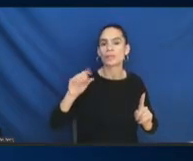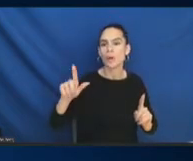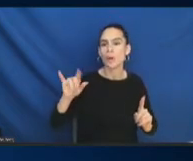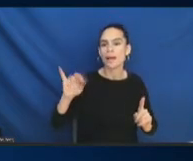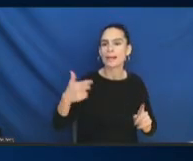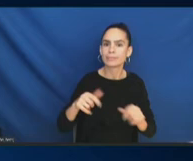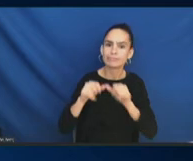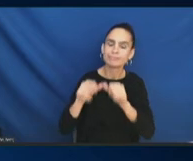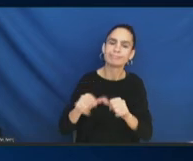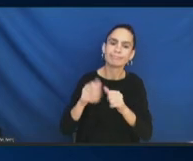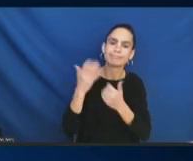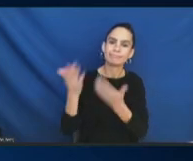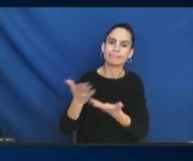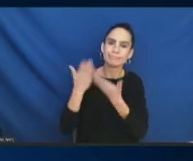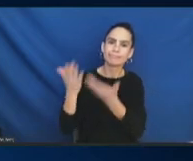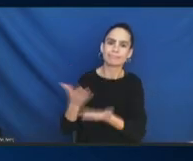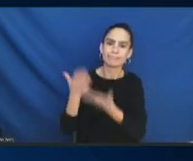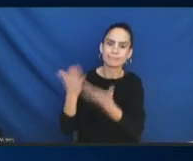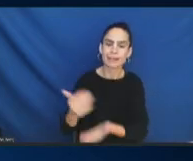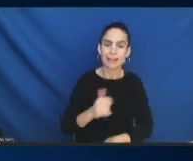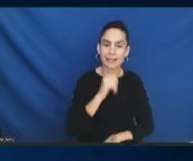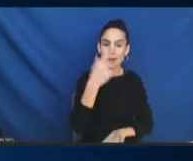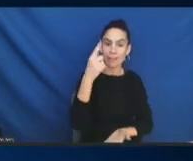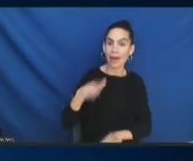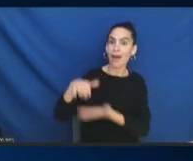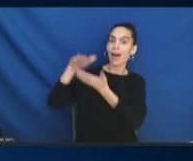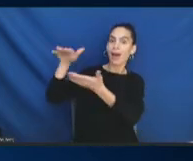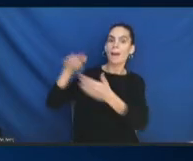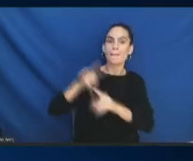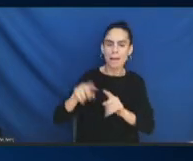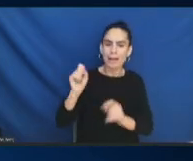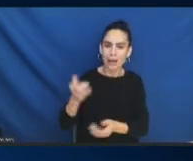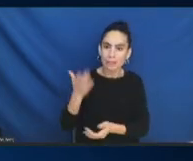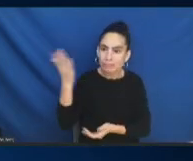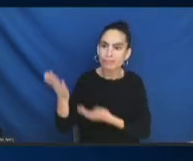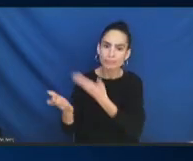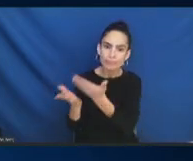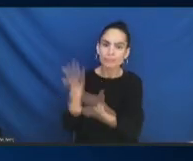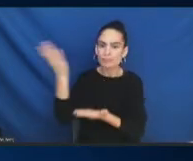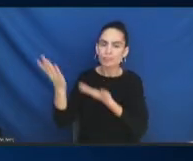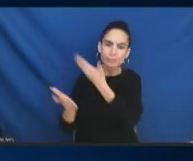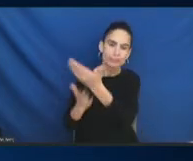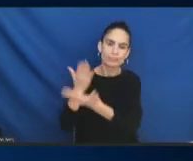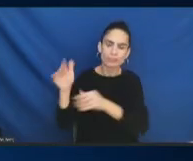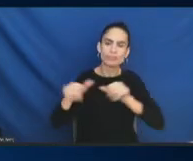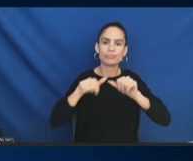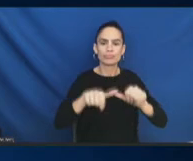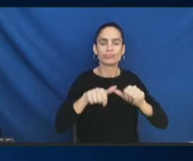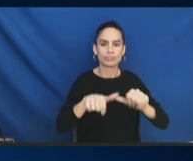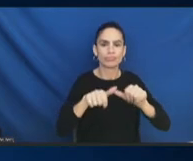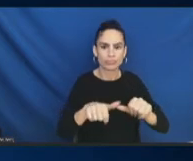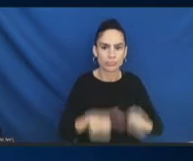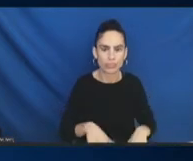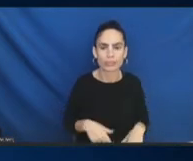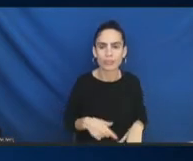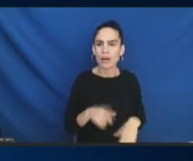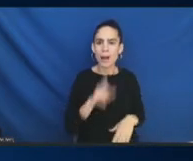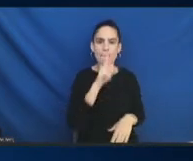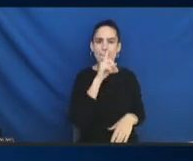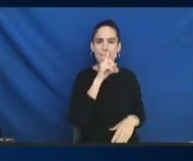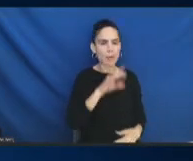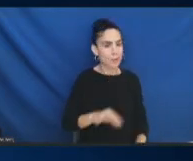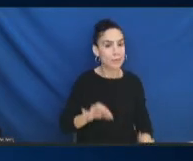down at once. I think we have to get pieces moving along. So, that's, I don't have a grand answer as to what the right thing is, but I do say,